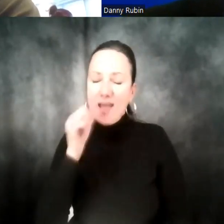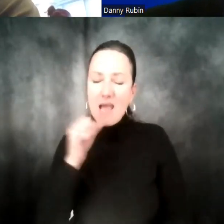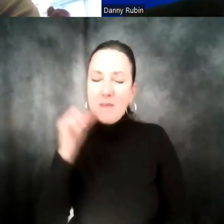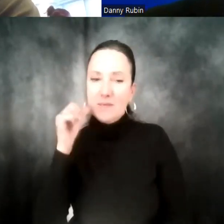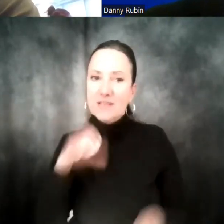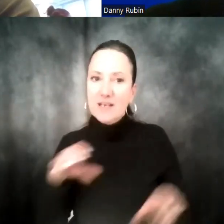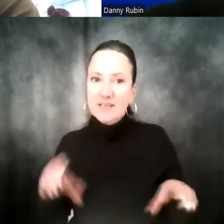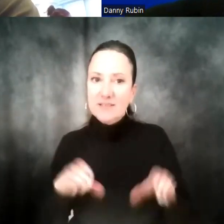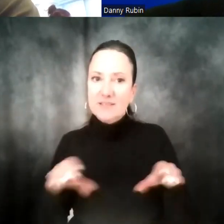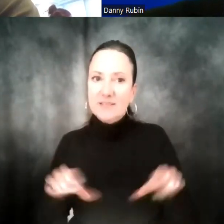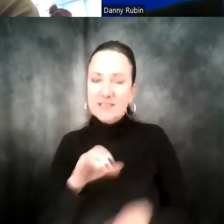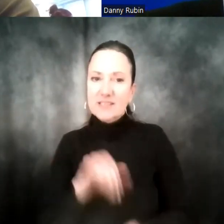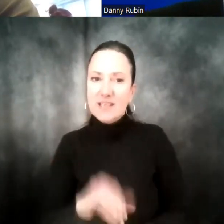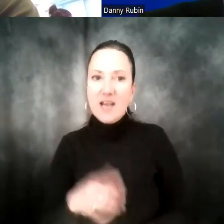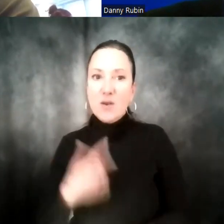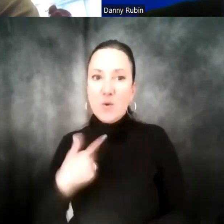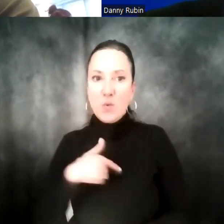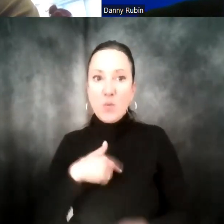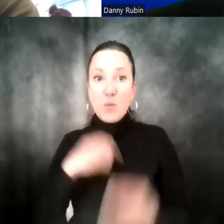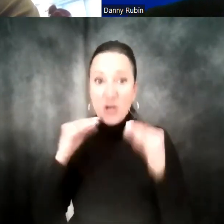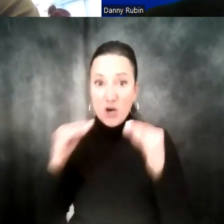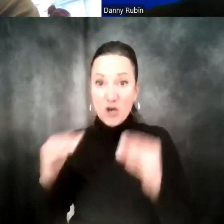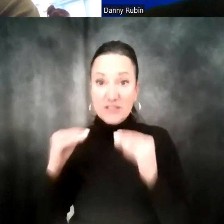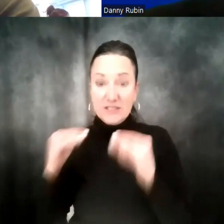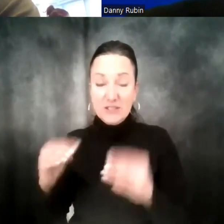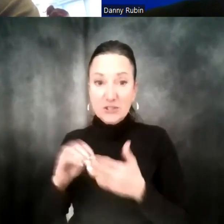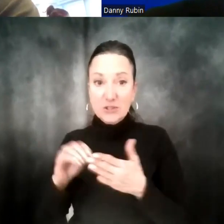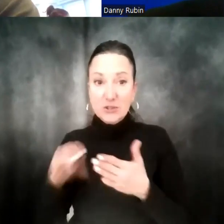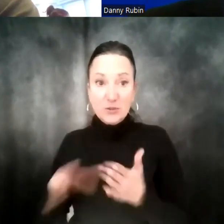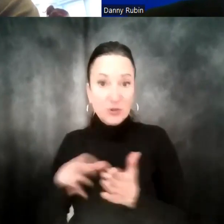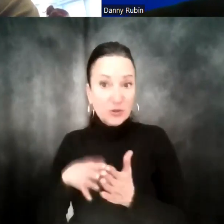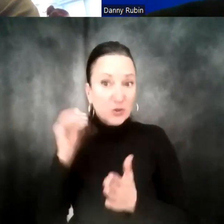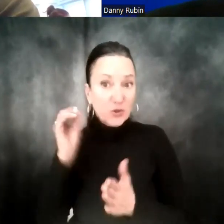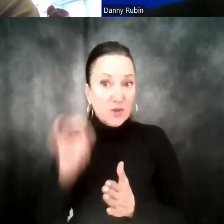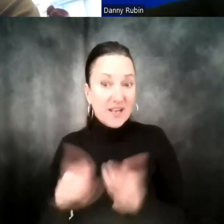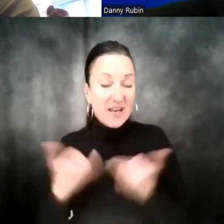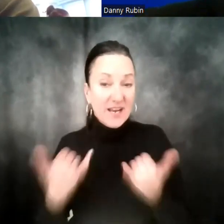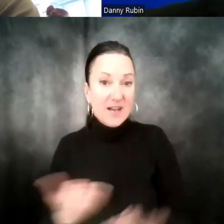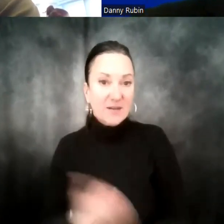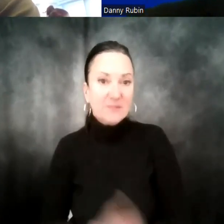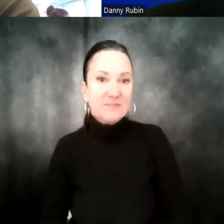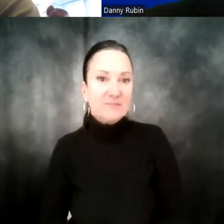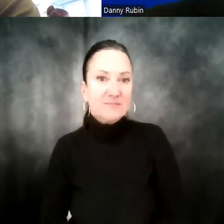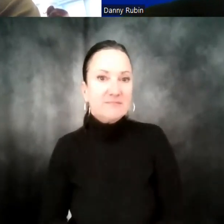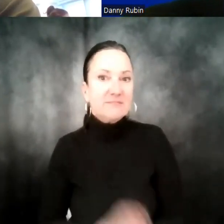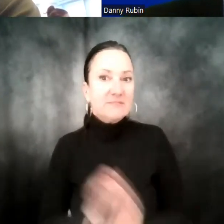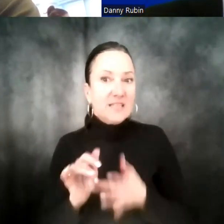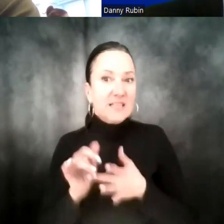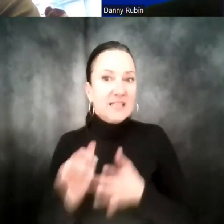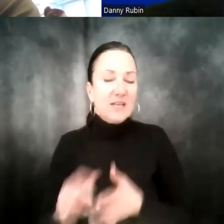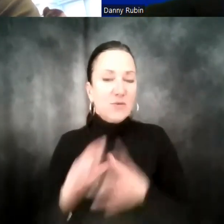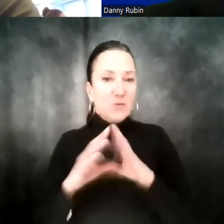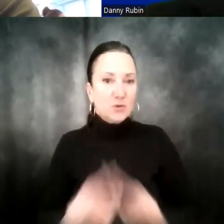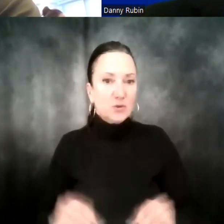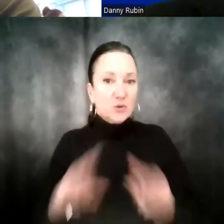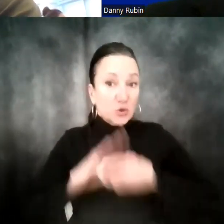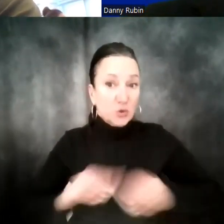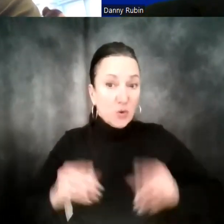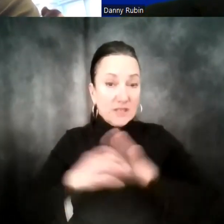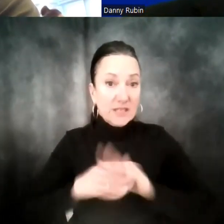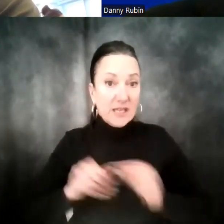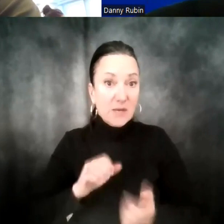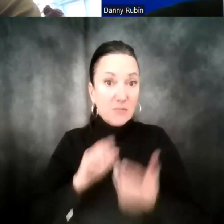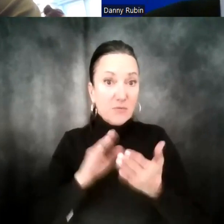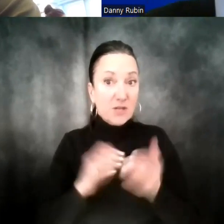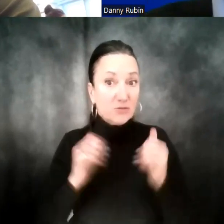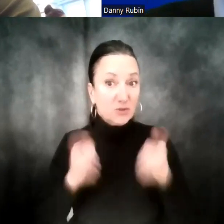because that's what we're instructing students to learn in the classroom, is to lead through a storytelling approach. So that's great to